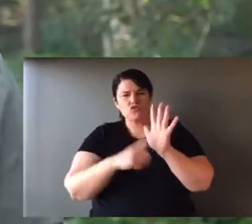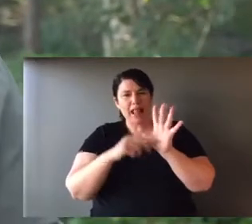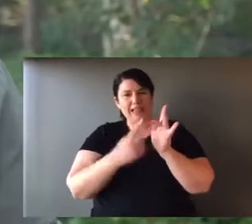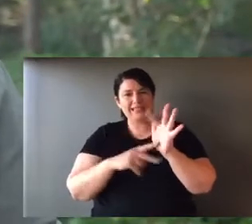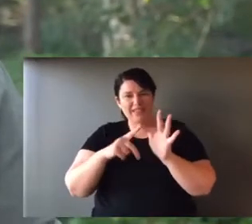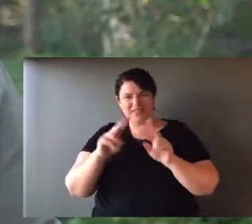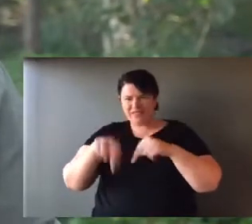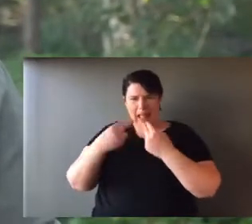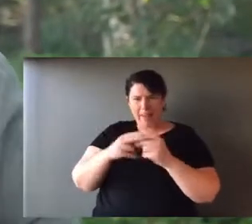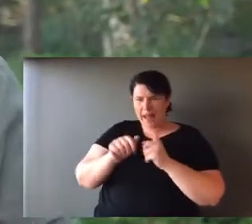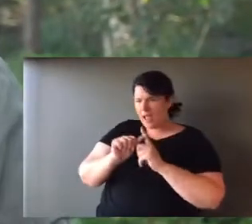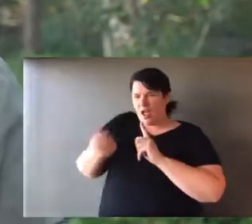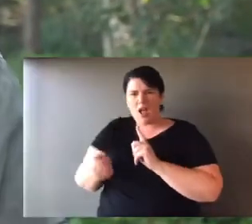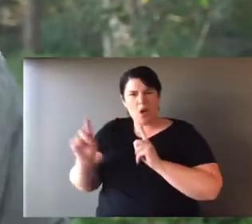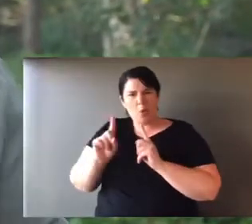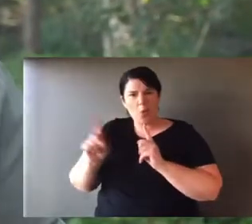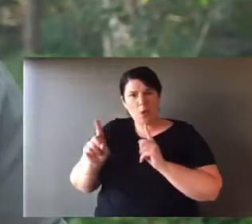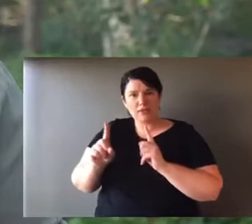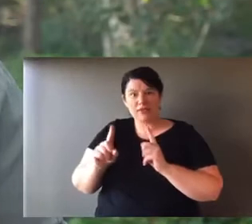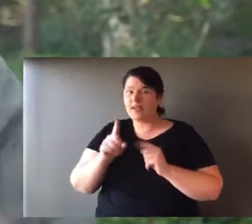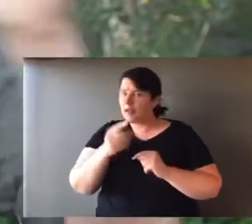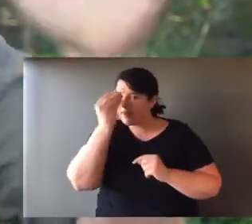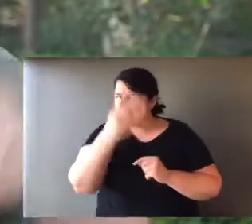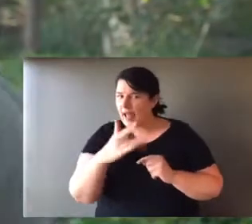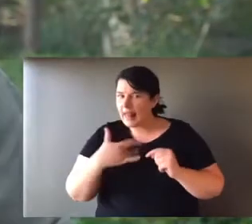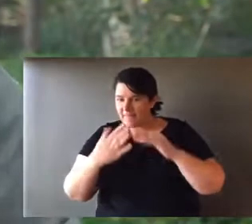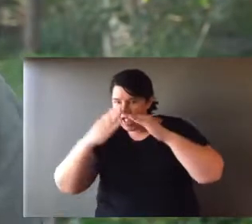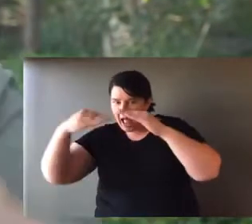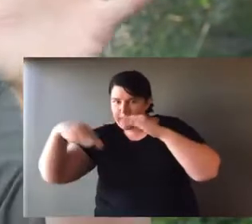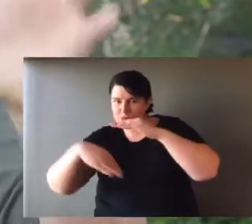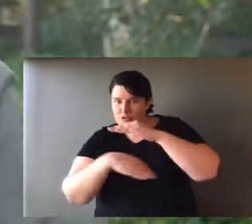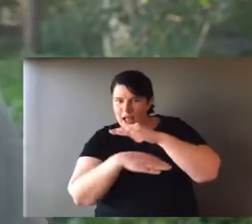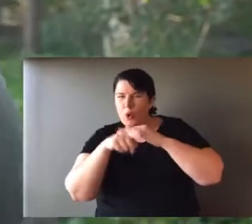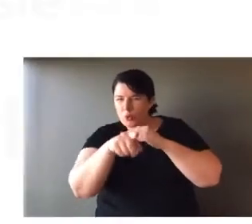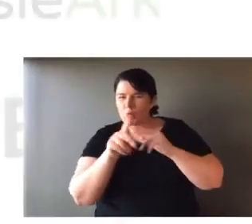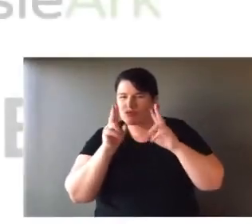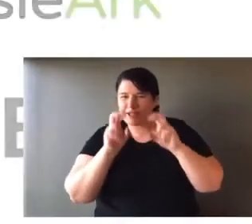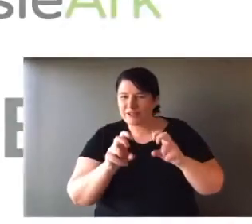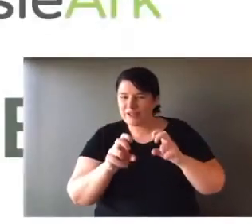Relative. I'll give you a tip. It lives underground. That's all for today. See you later.